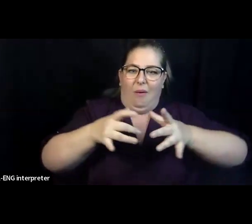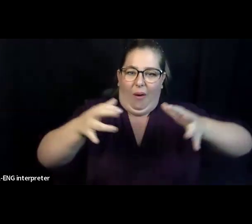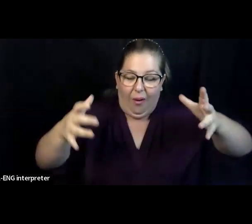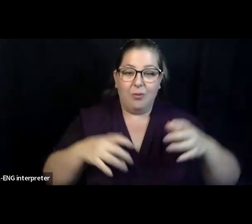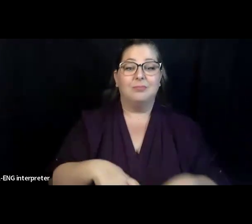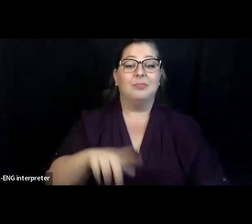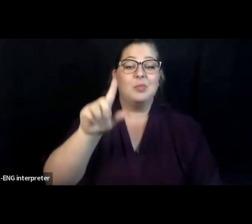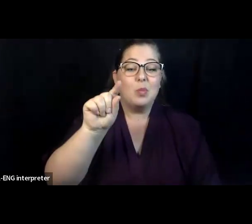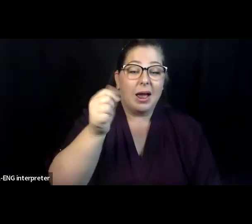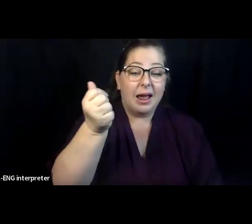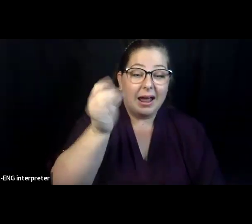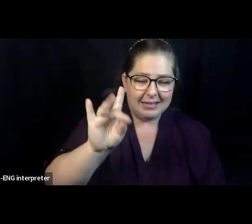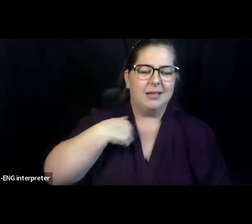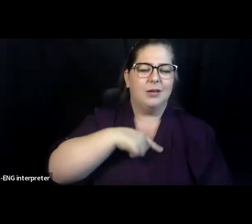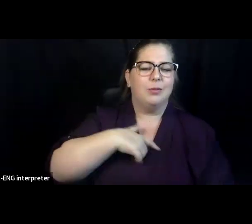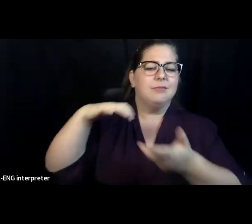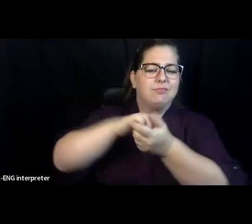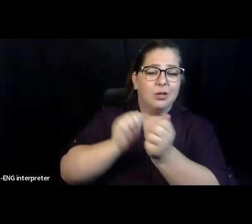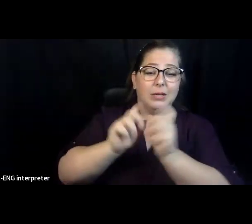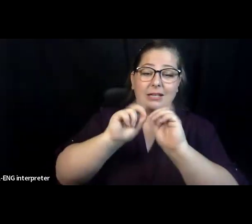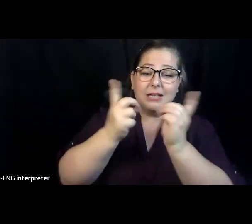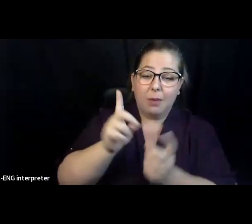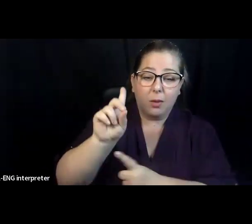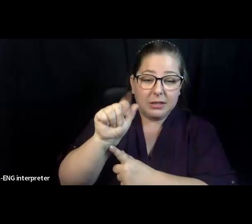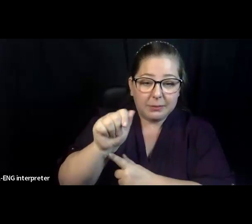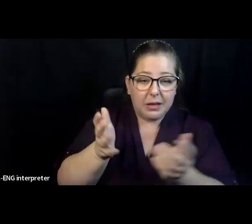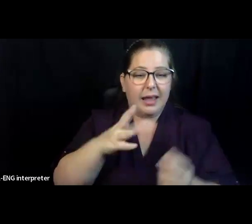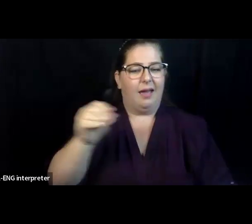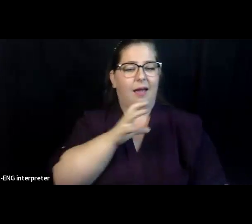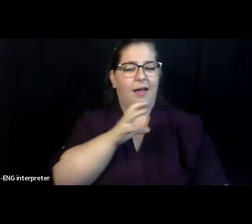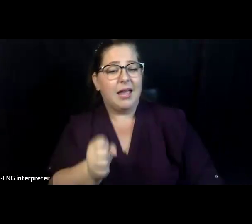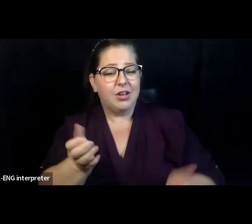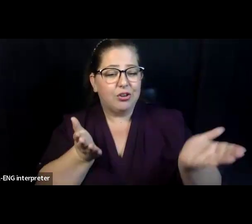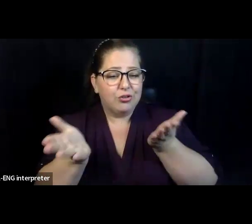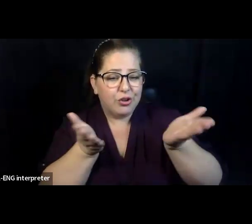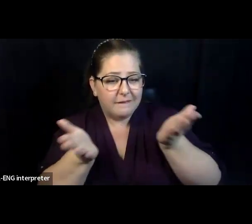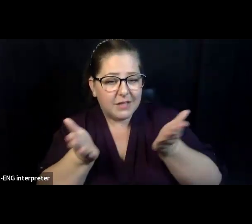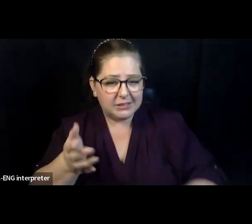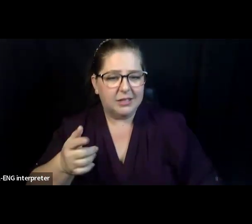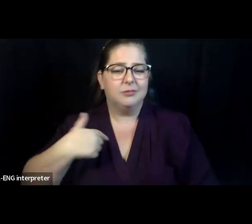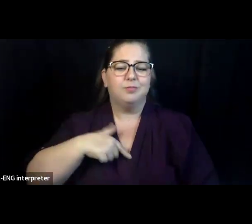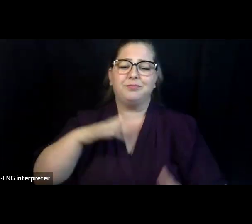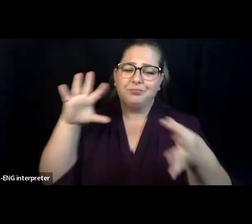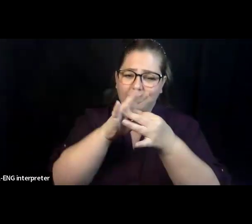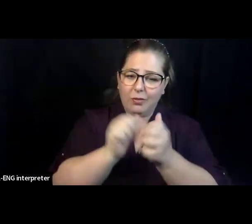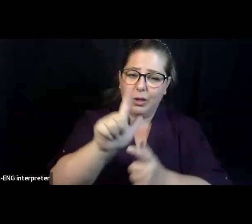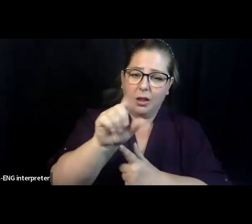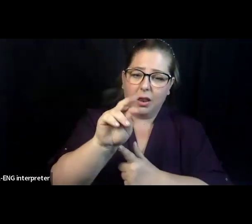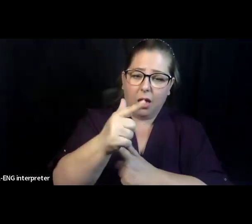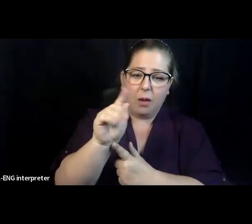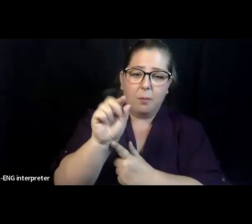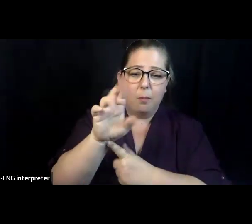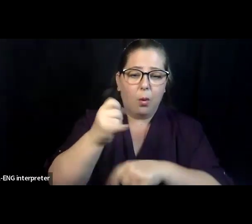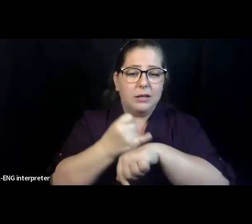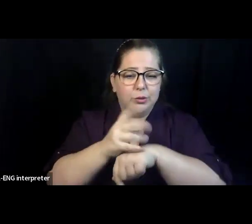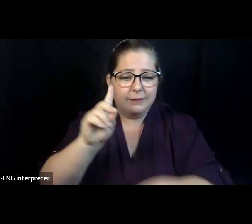we were tasked with developing a strategic plan for the cultural center and did a really big amount of research at that point to do a